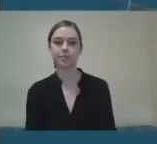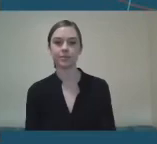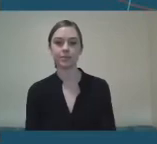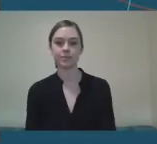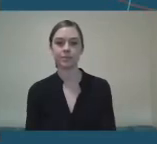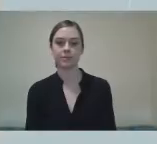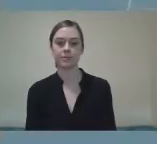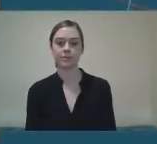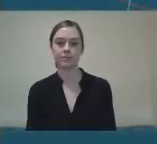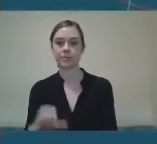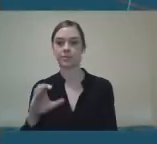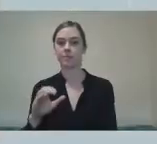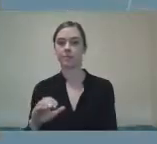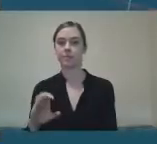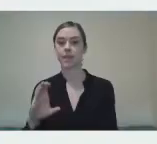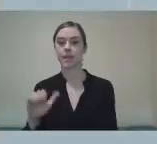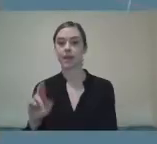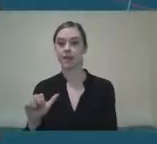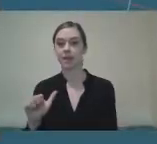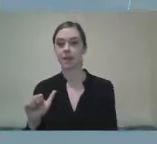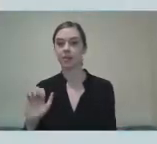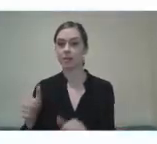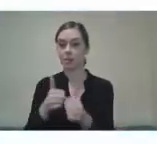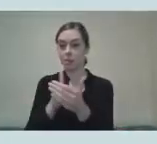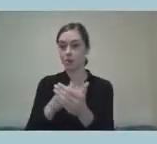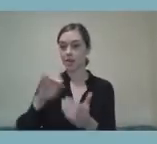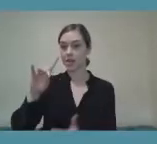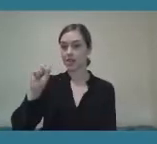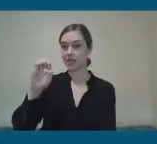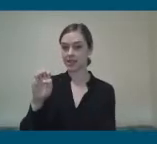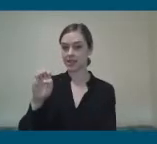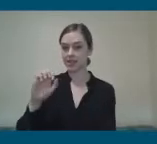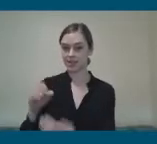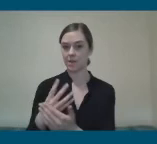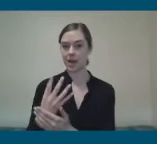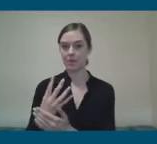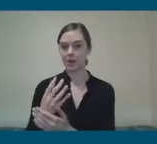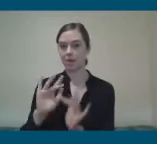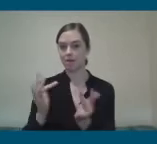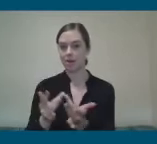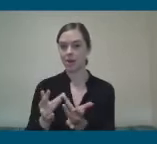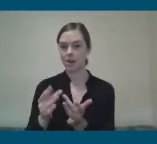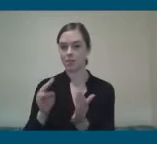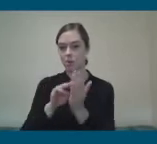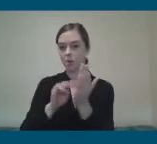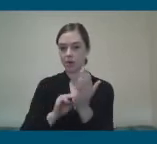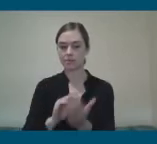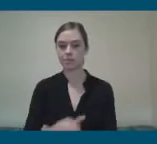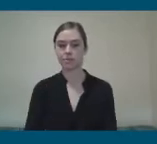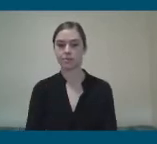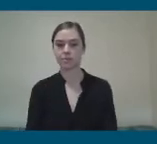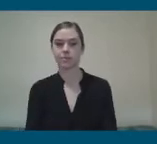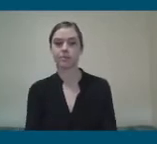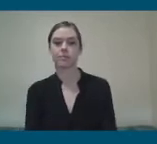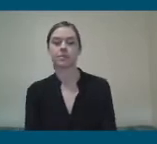Cara, with the support of the Health Service Executive, is developing an online physical activity education program for people with